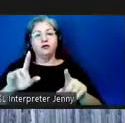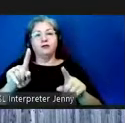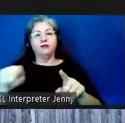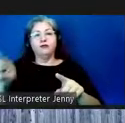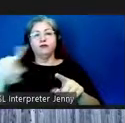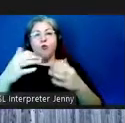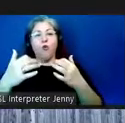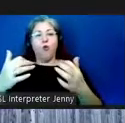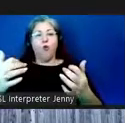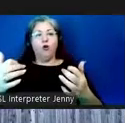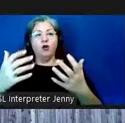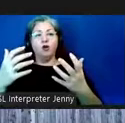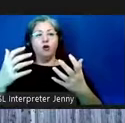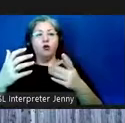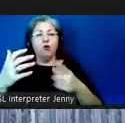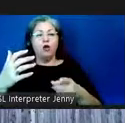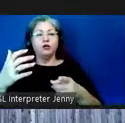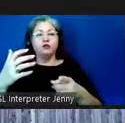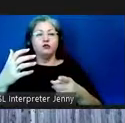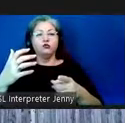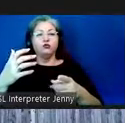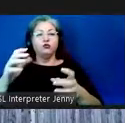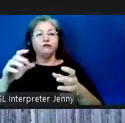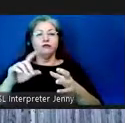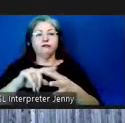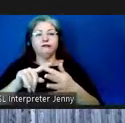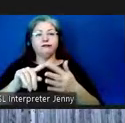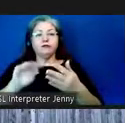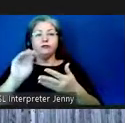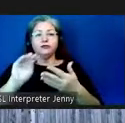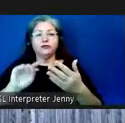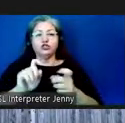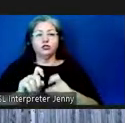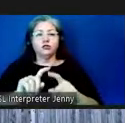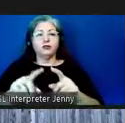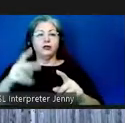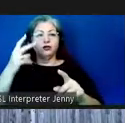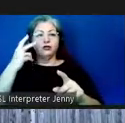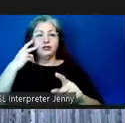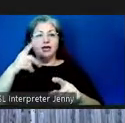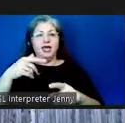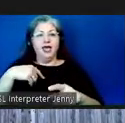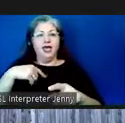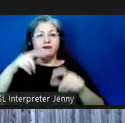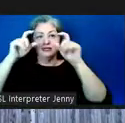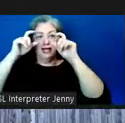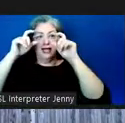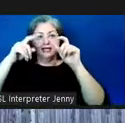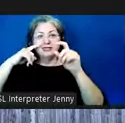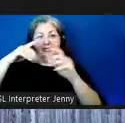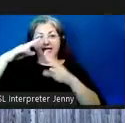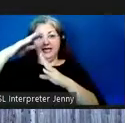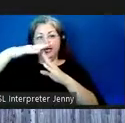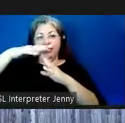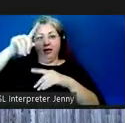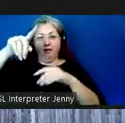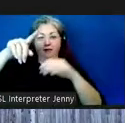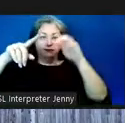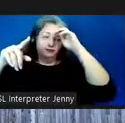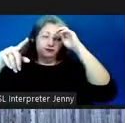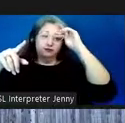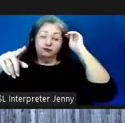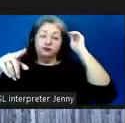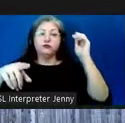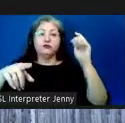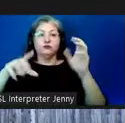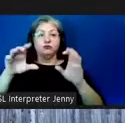want to do is fill this out more and then what you then do is you click the those sunglasses at the top of the page you